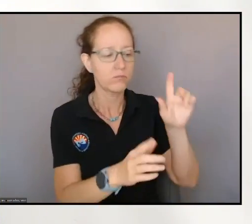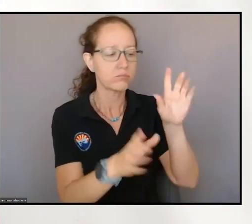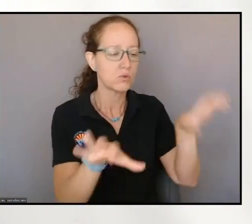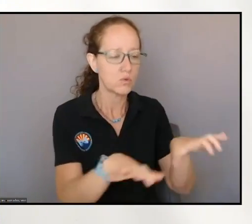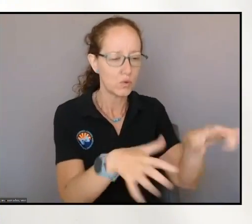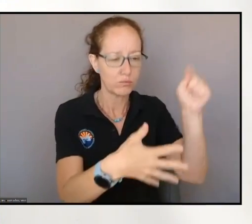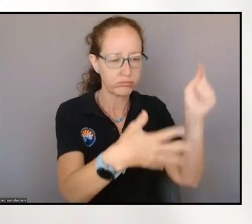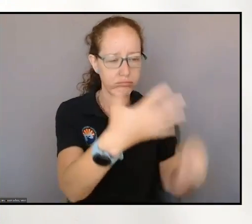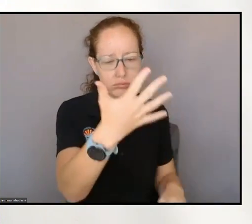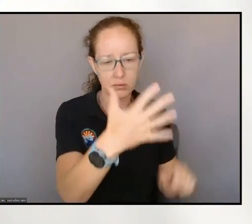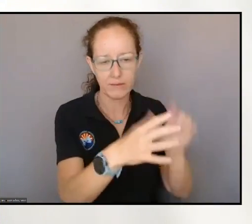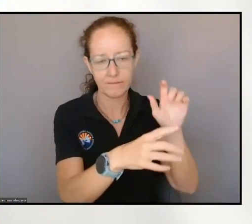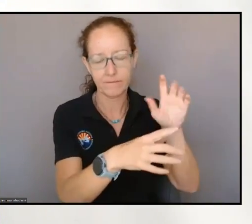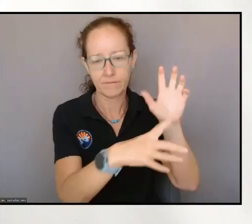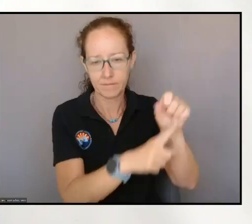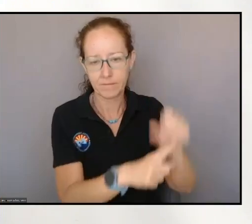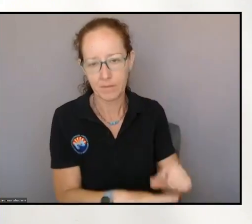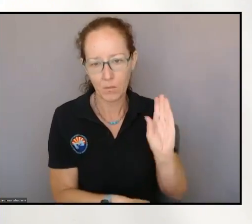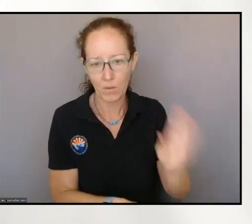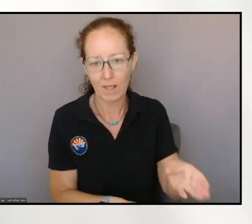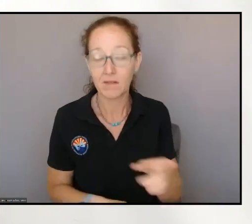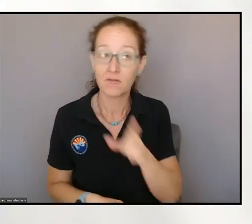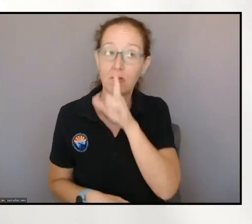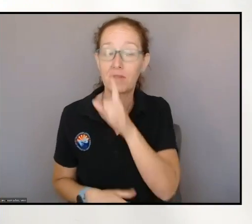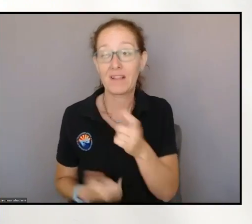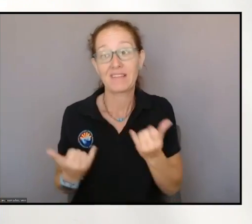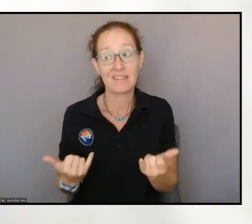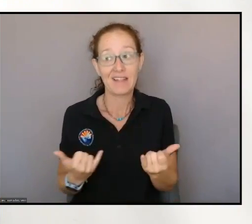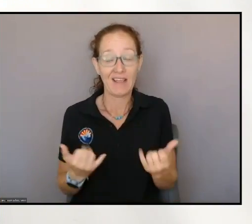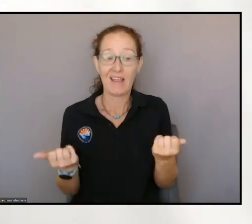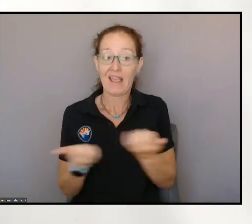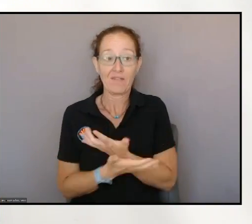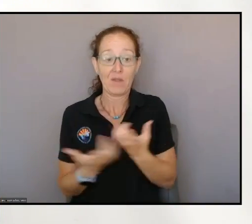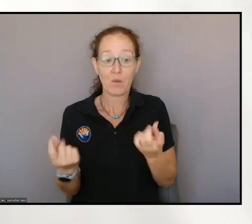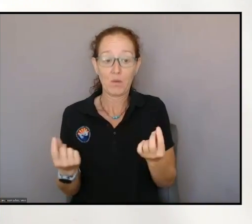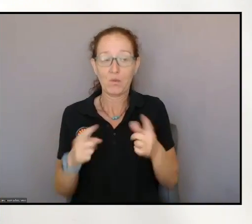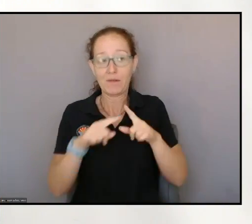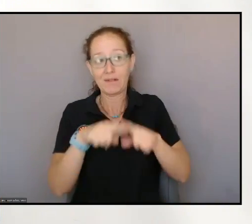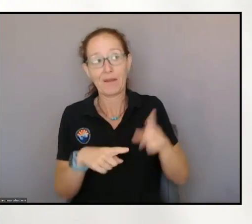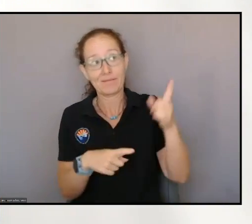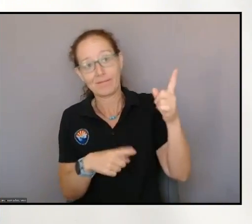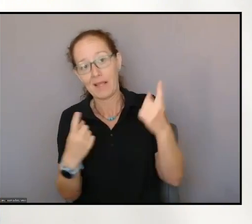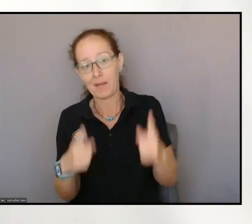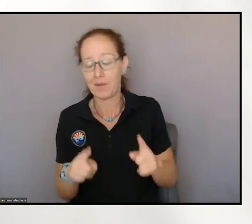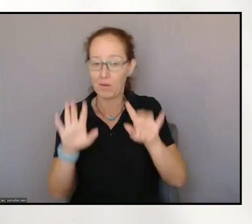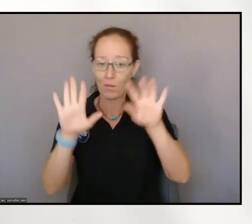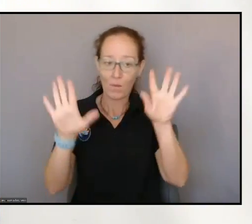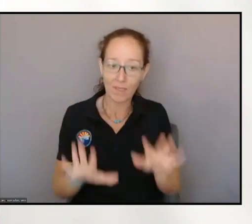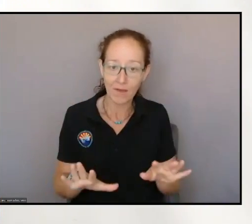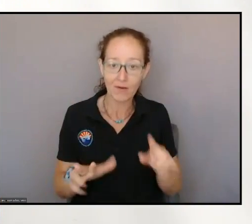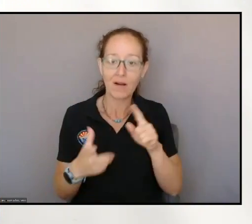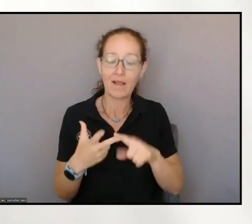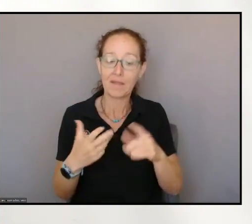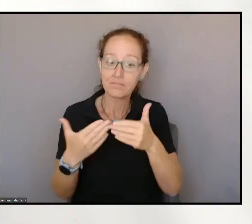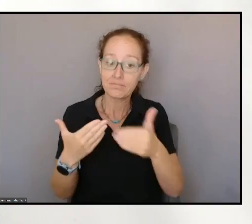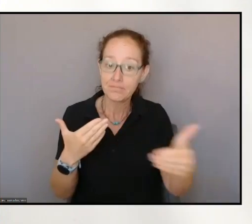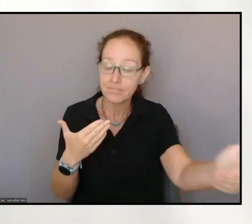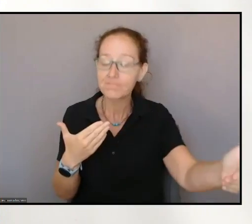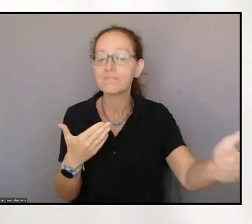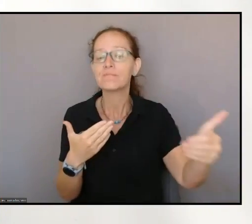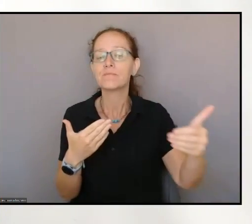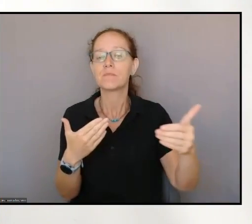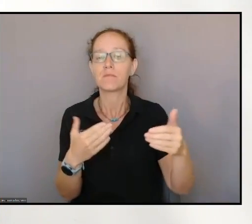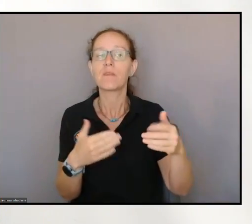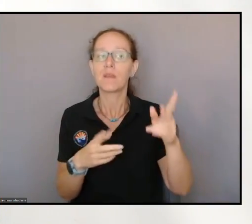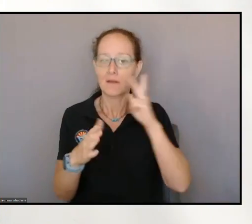Again, a lot of this will be based on the weather today. And then, featuring out the next couple days, the weather forecast does predict